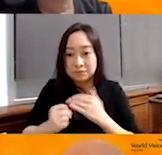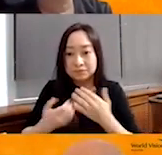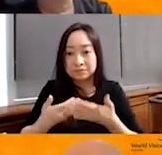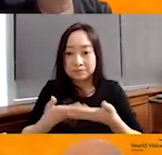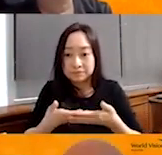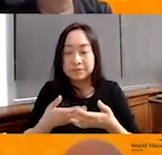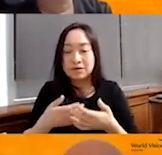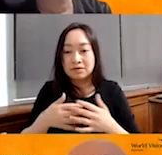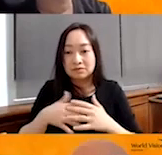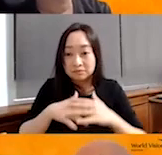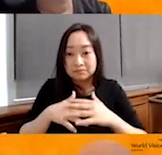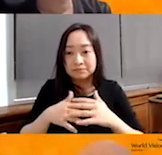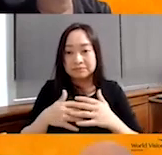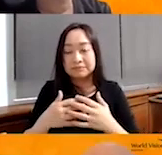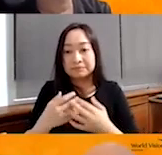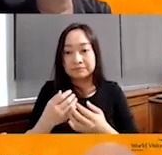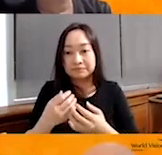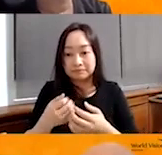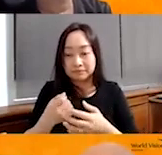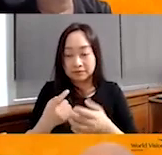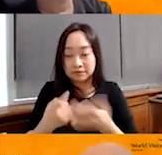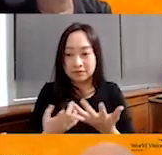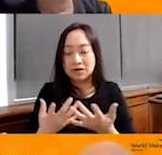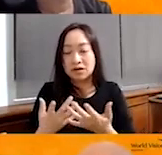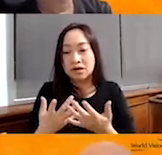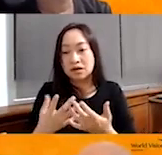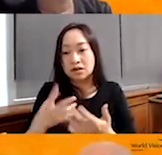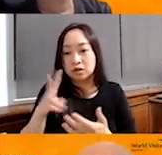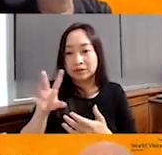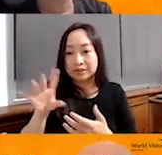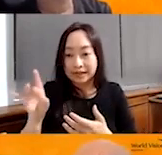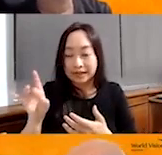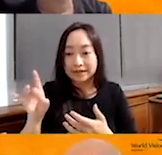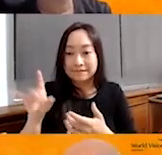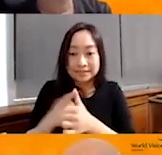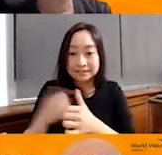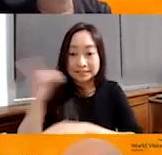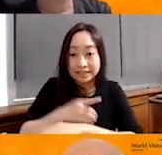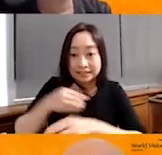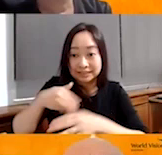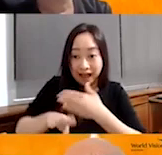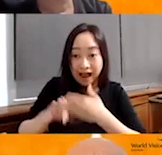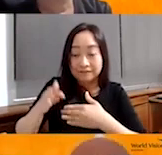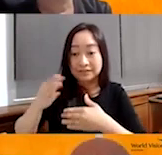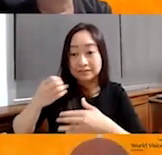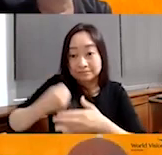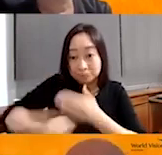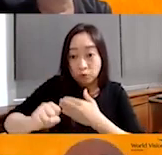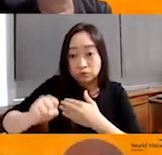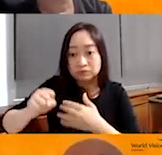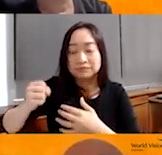mortality. That's mean the 28 first days when one child is born